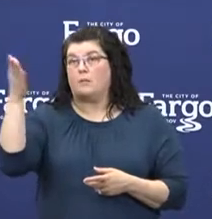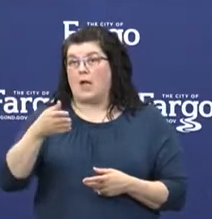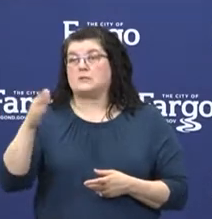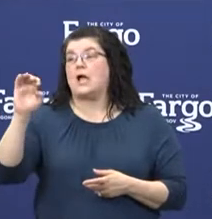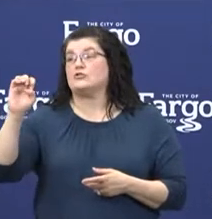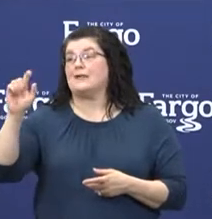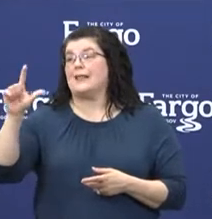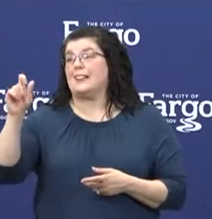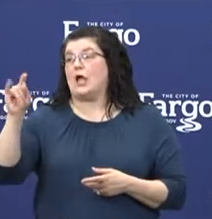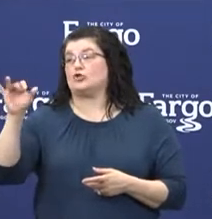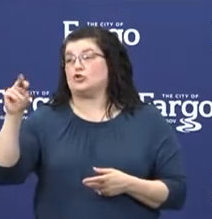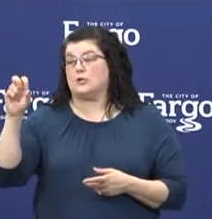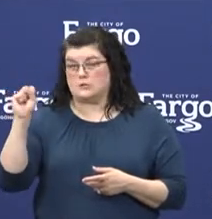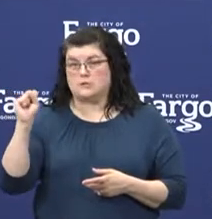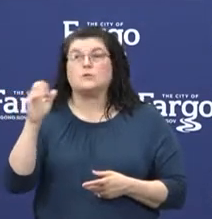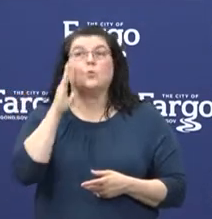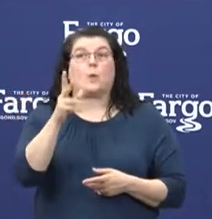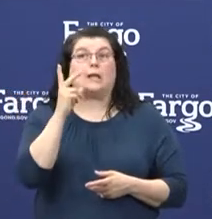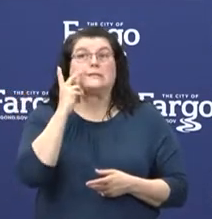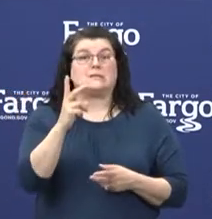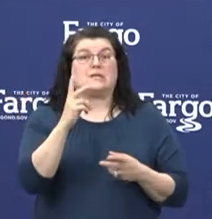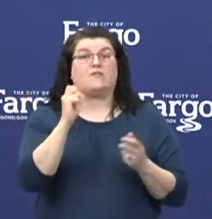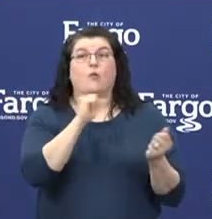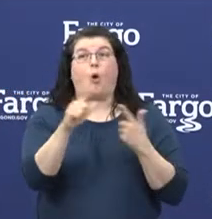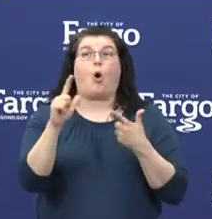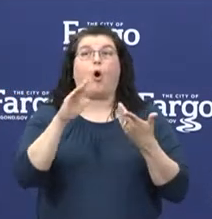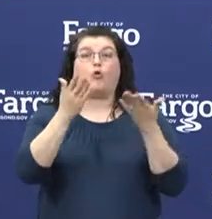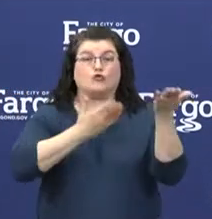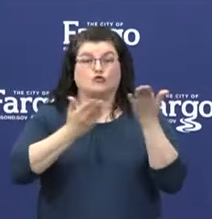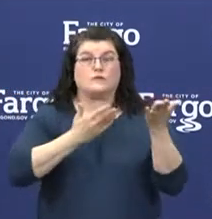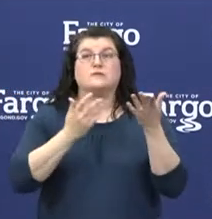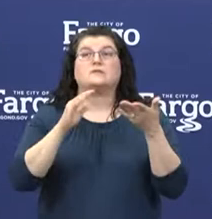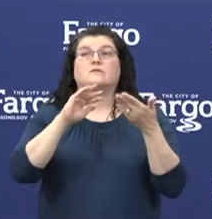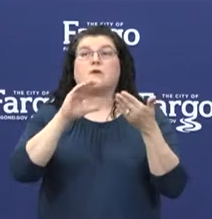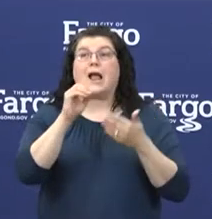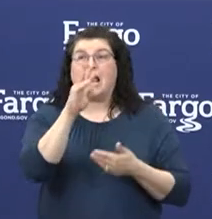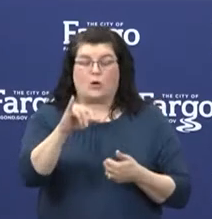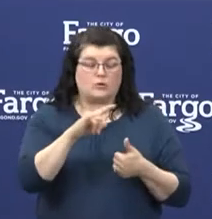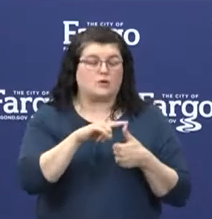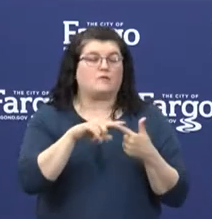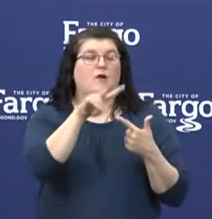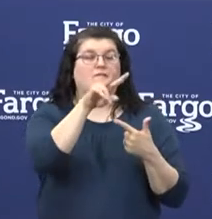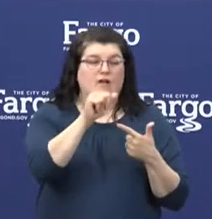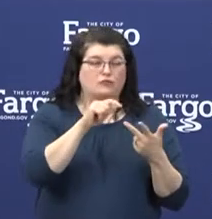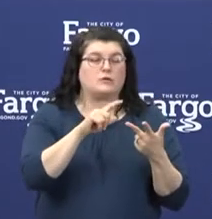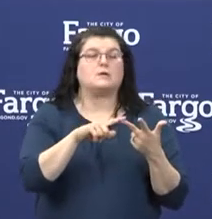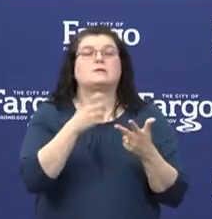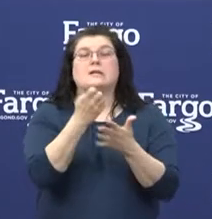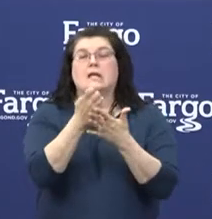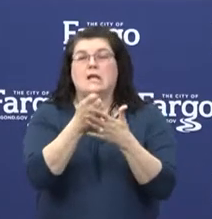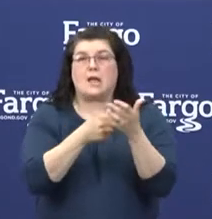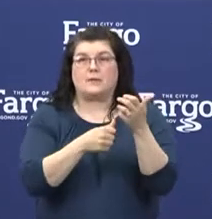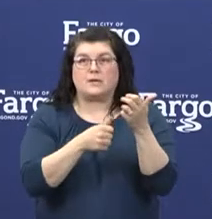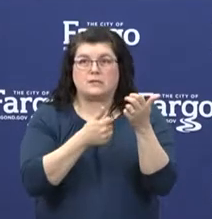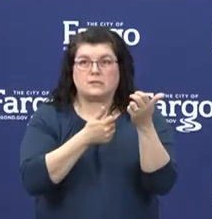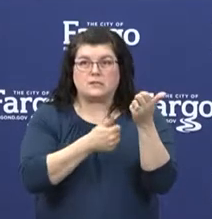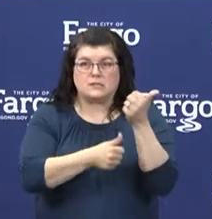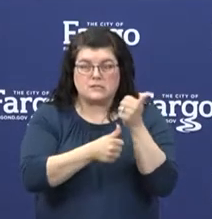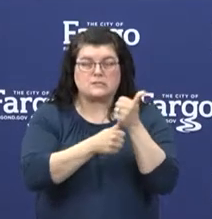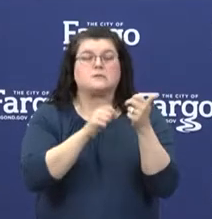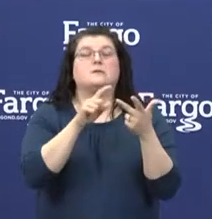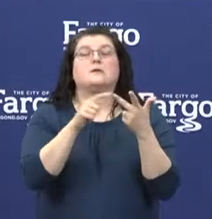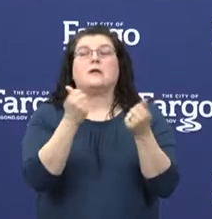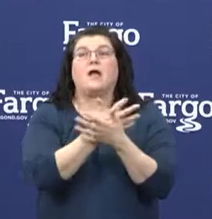Once again, we're still providing all county services. public can find information on these things like veteran services, economic assistance, family services, along with